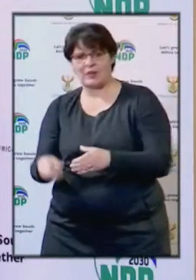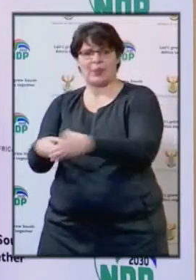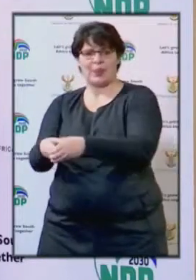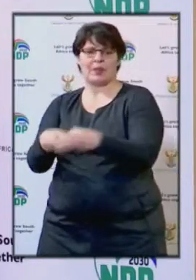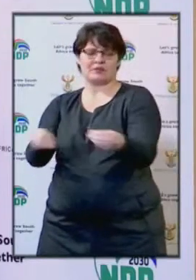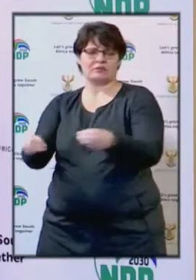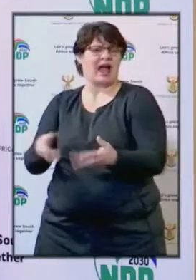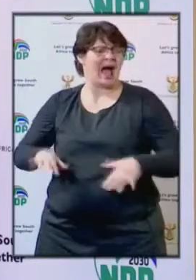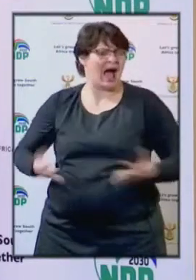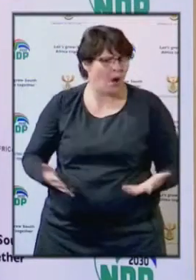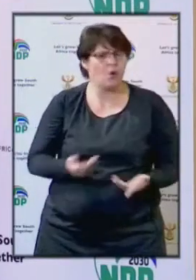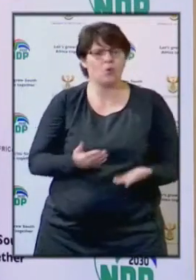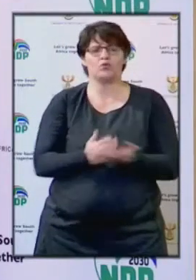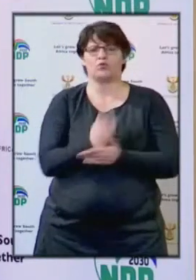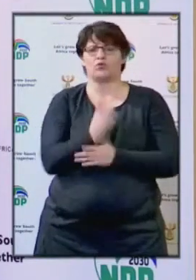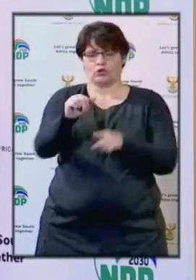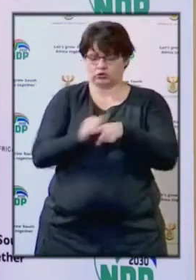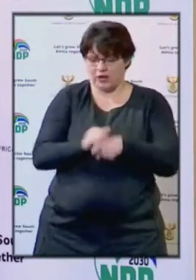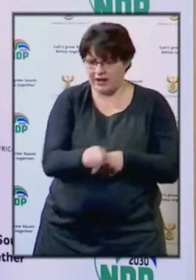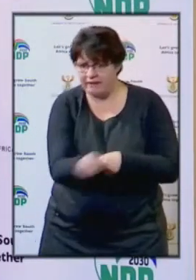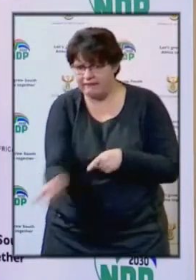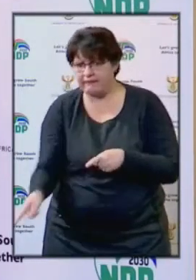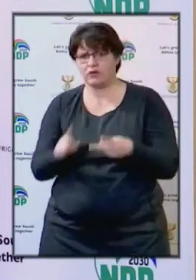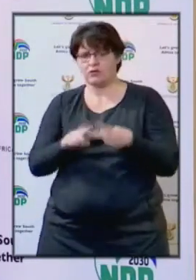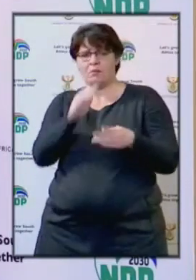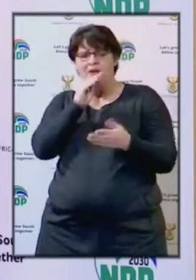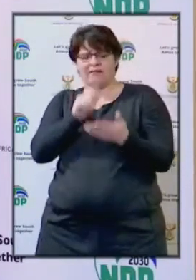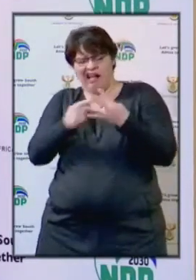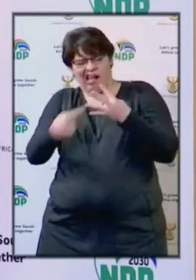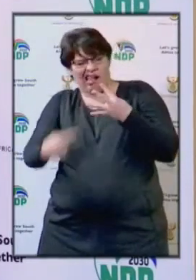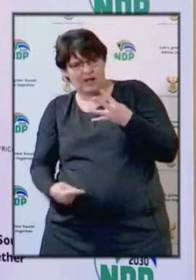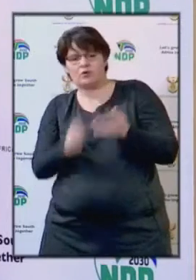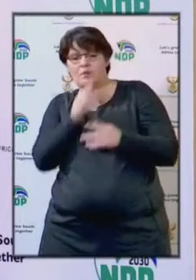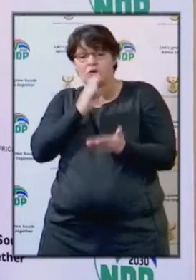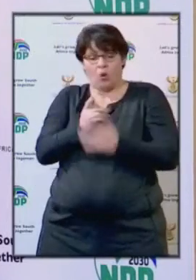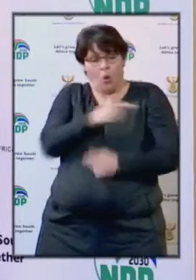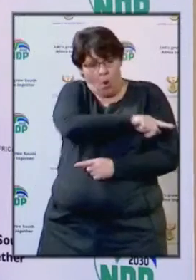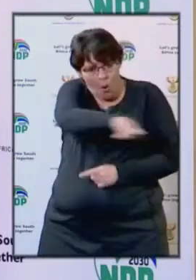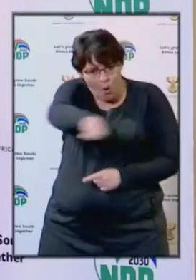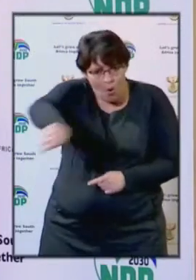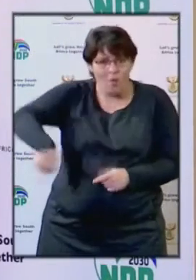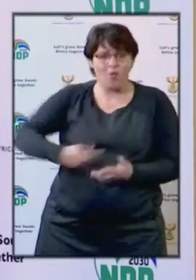through training and other means to ensure sector-wide compliance.